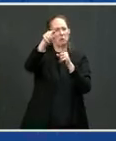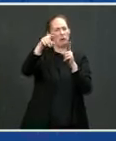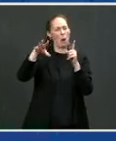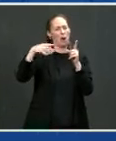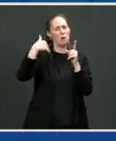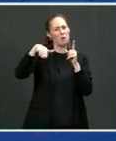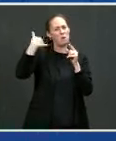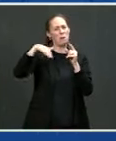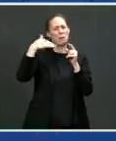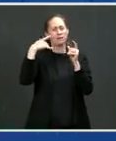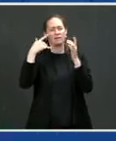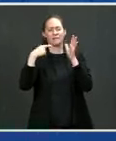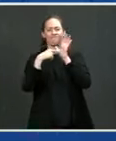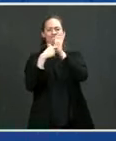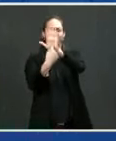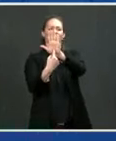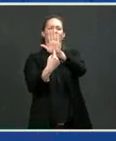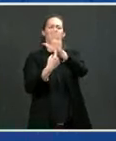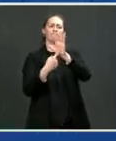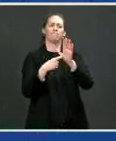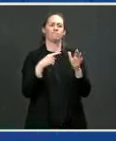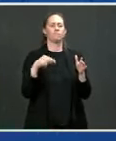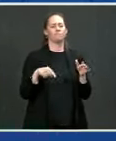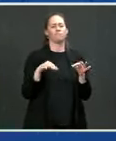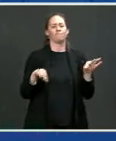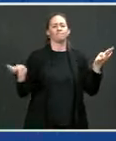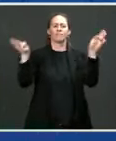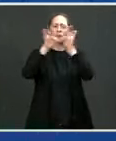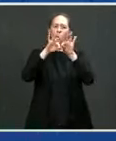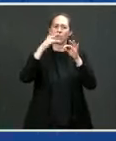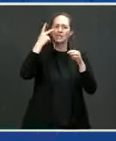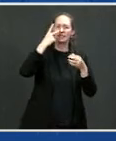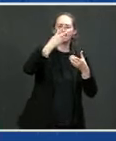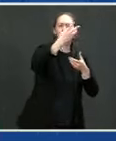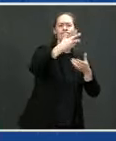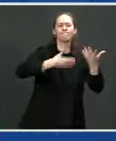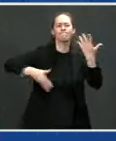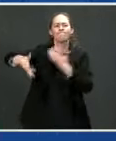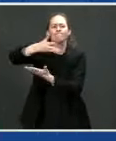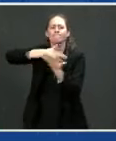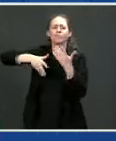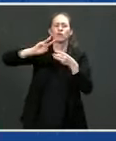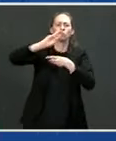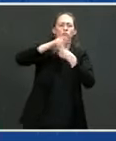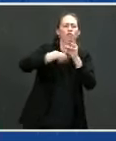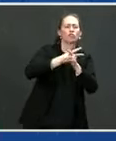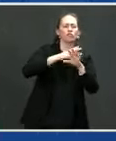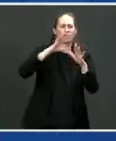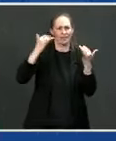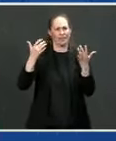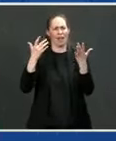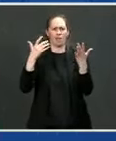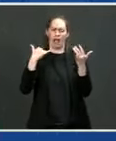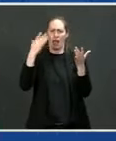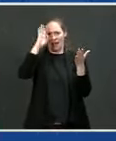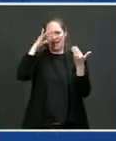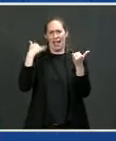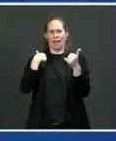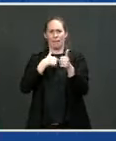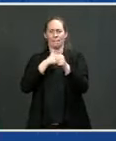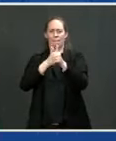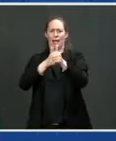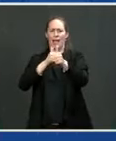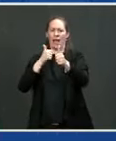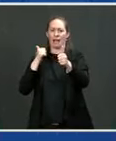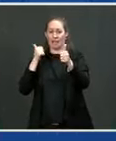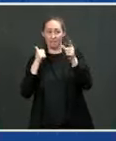significant suppliers of electric buses and vehicles in the world before it's over. Right now we're running way behind China. But you guys are